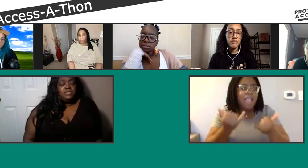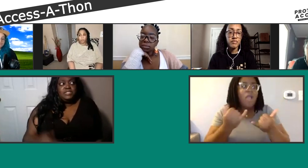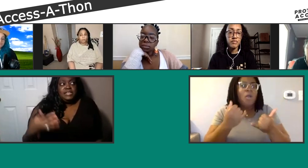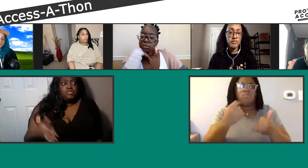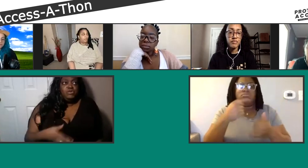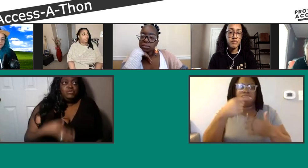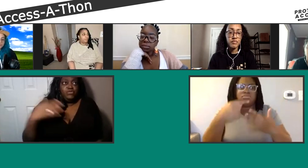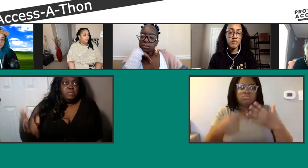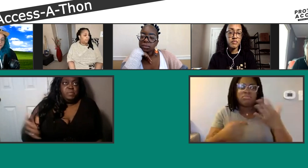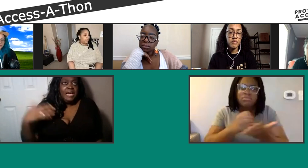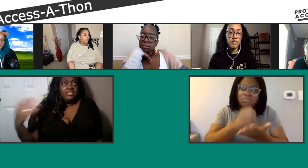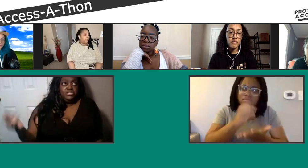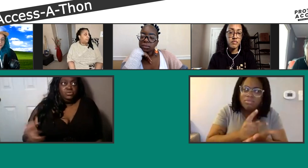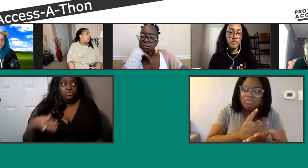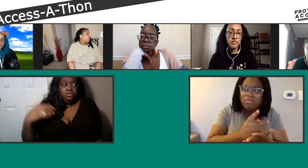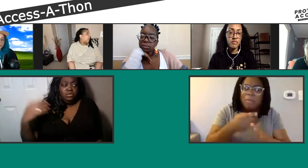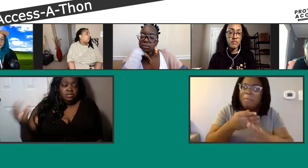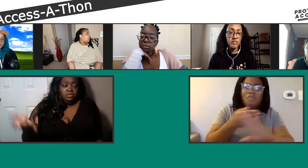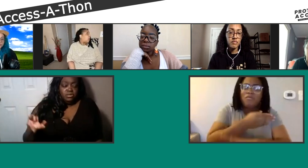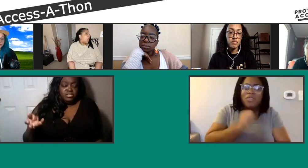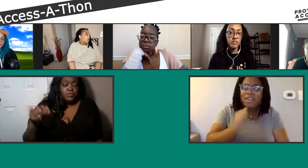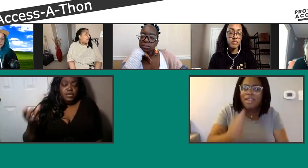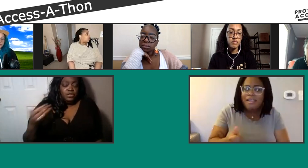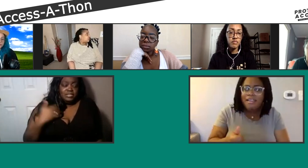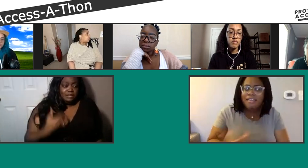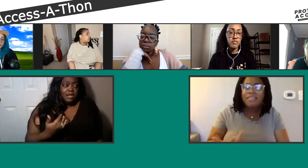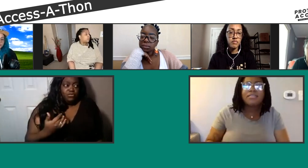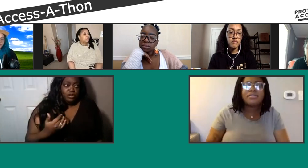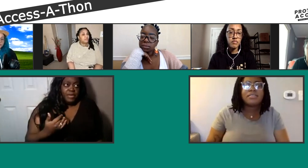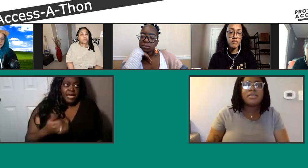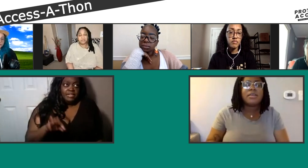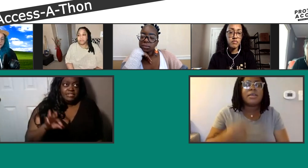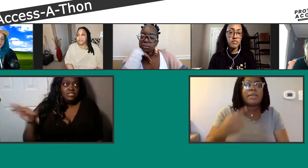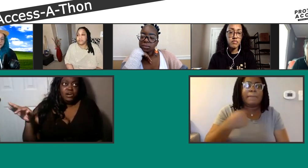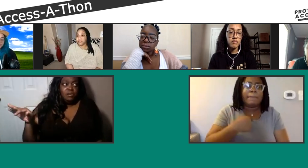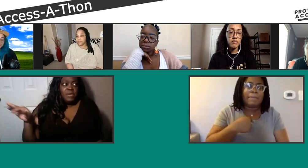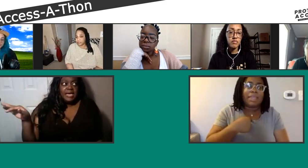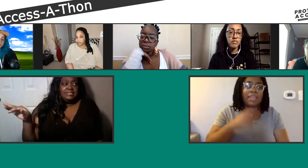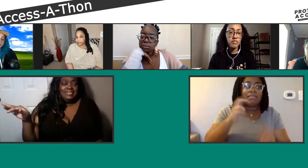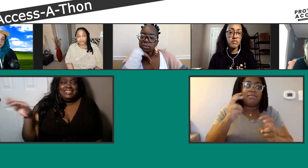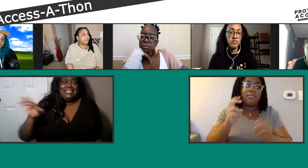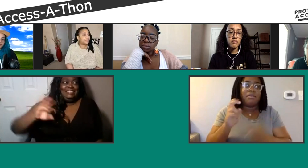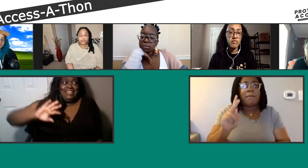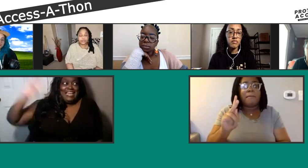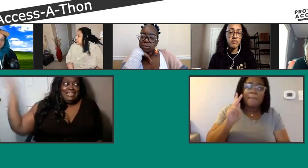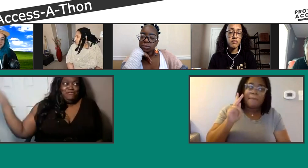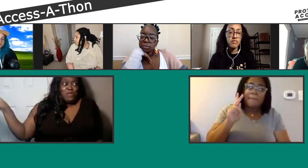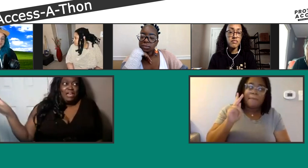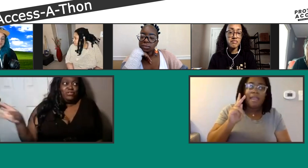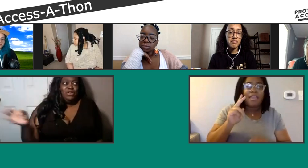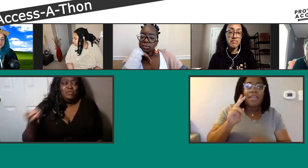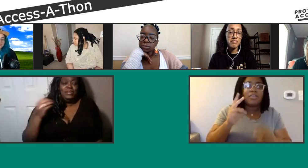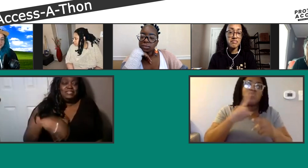especially as we revert back to, well, some people, because I'm not reverting back, I intend to wear a mask still like